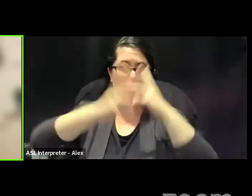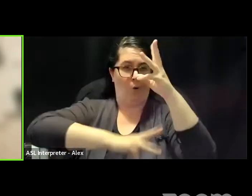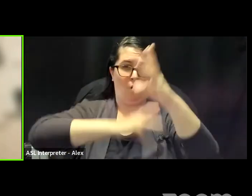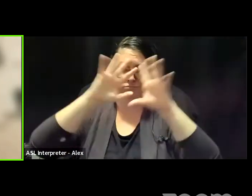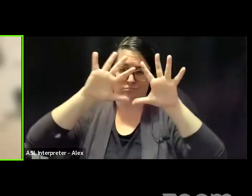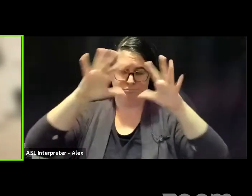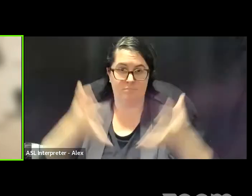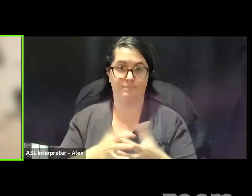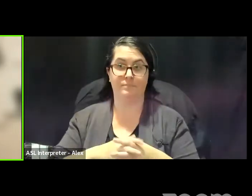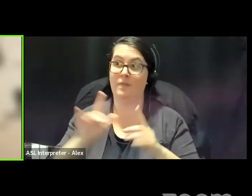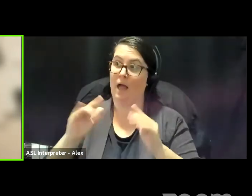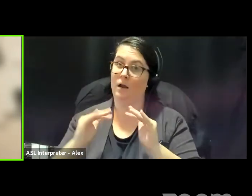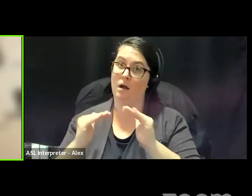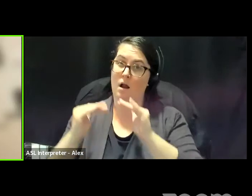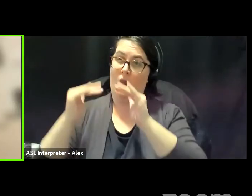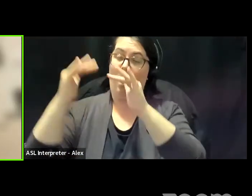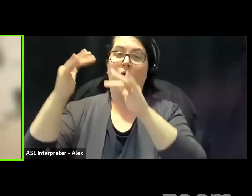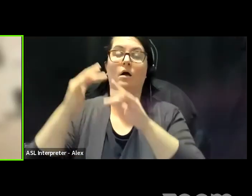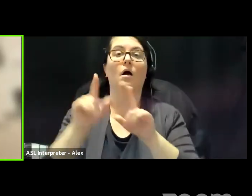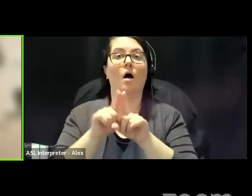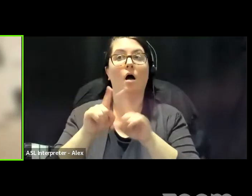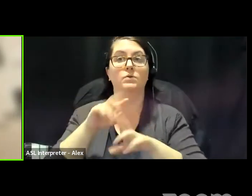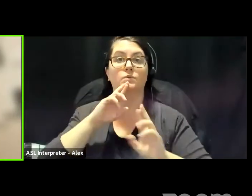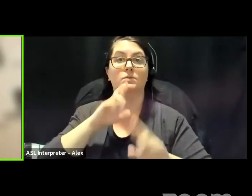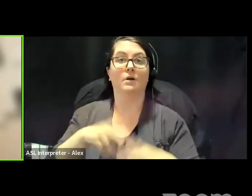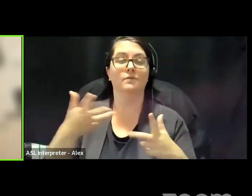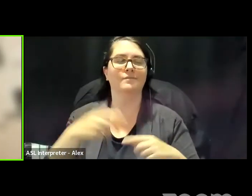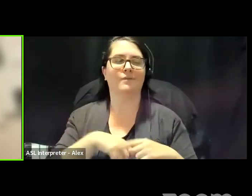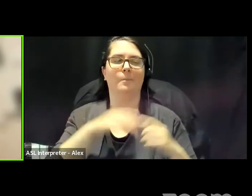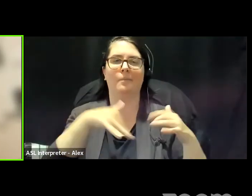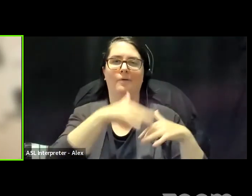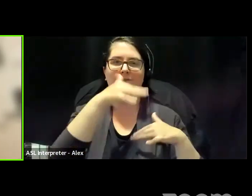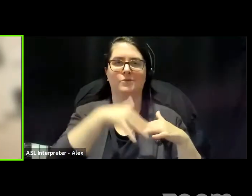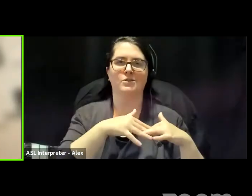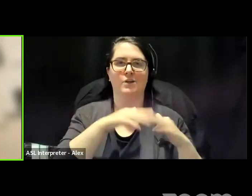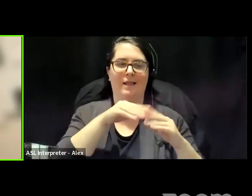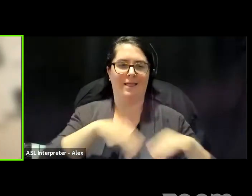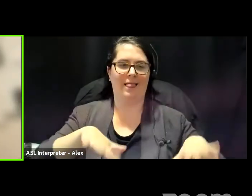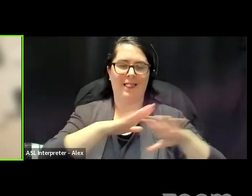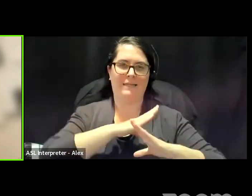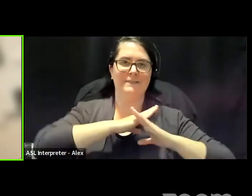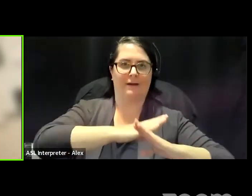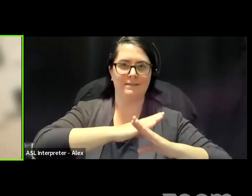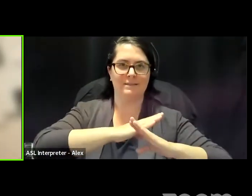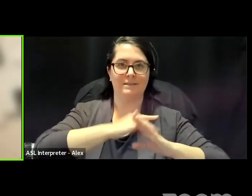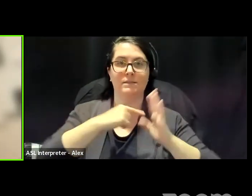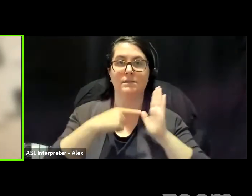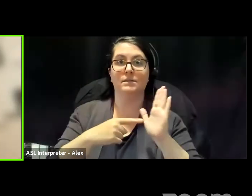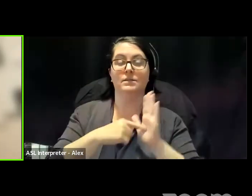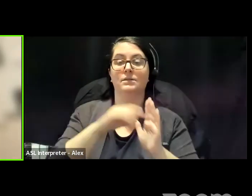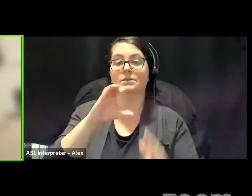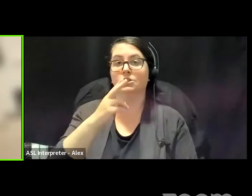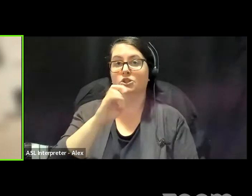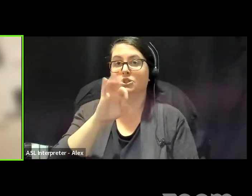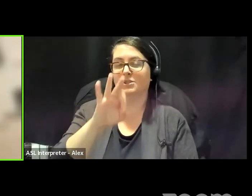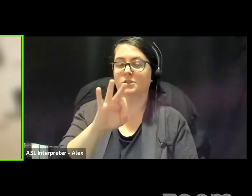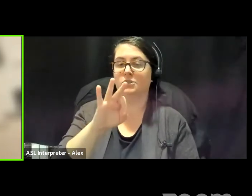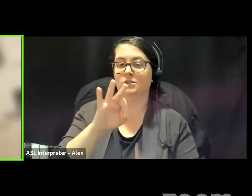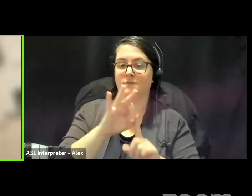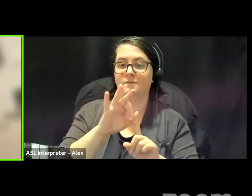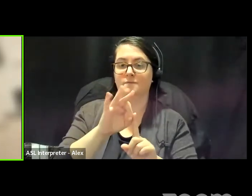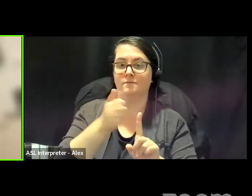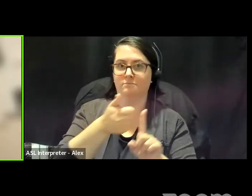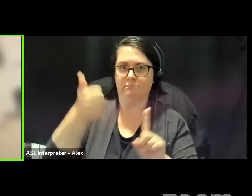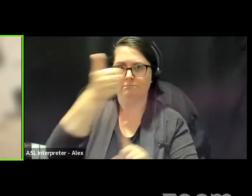escalation was also a response to First Nations land defense as exemplified by Chief's assertion of sovereignty